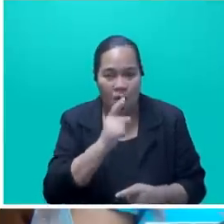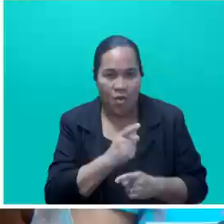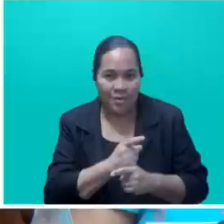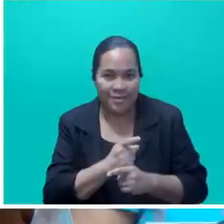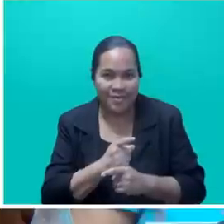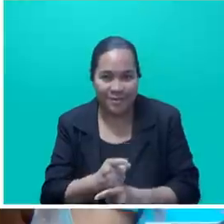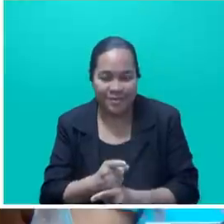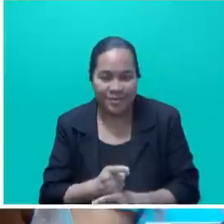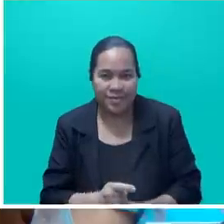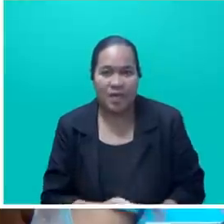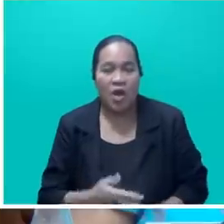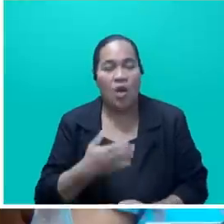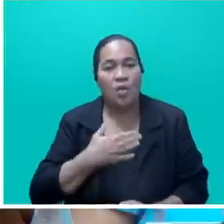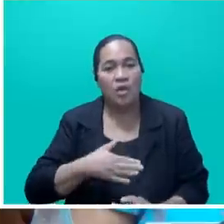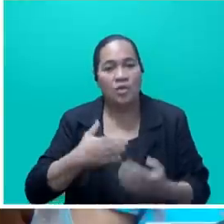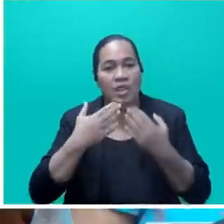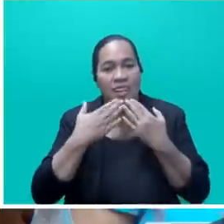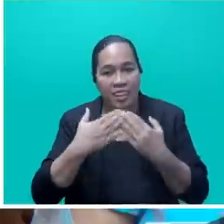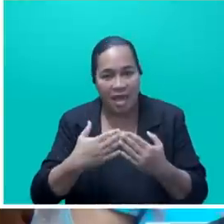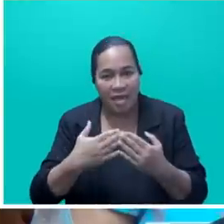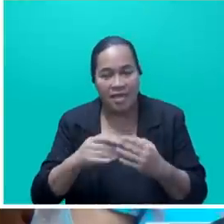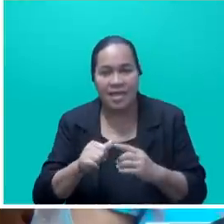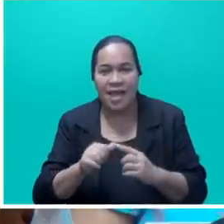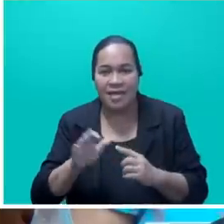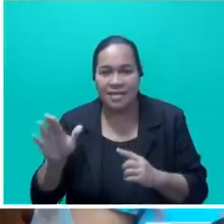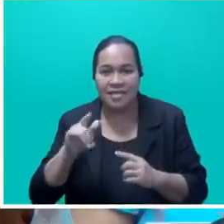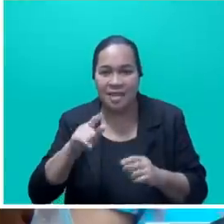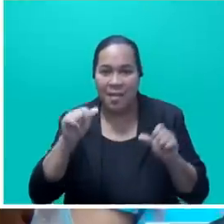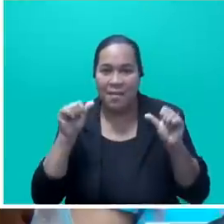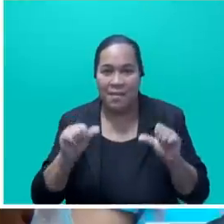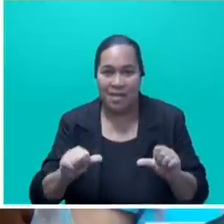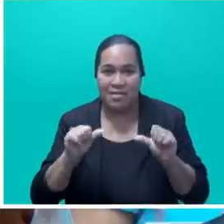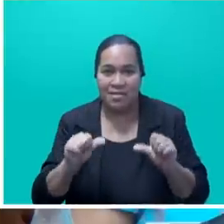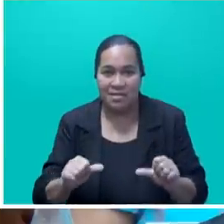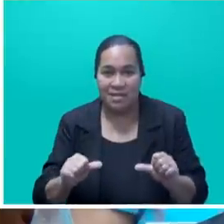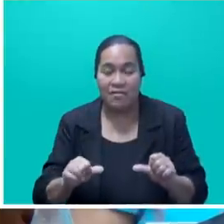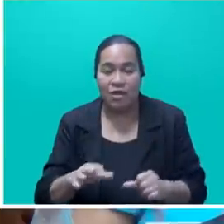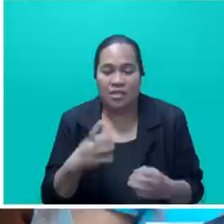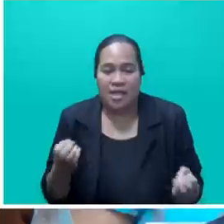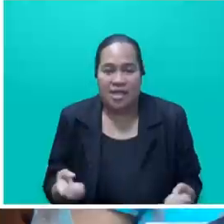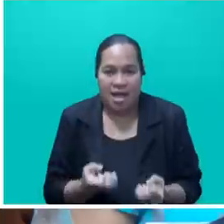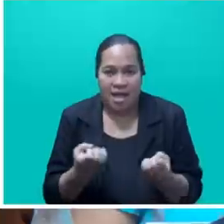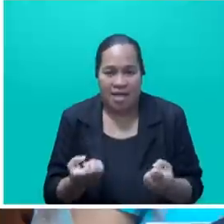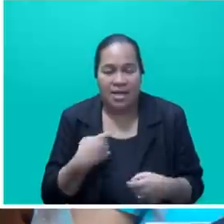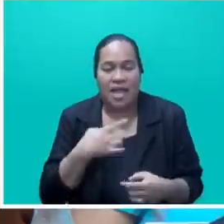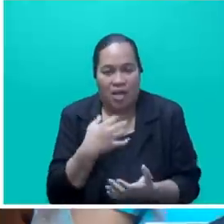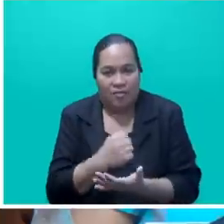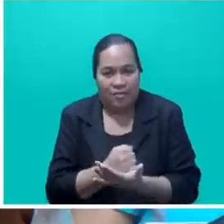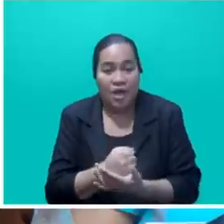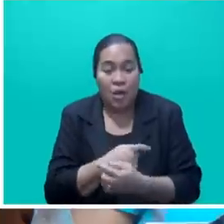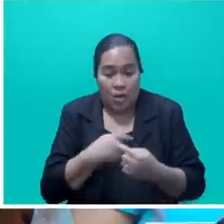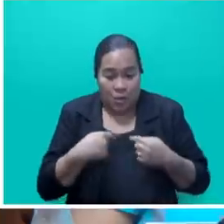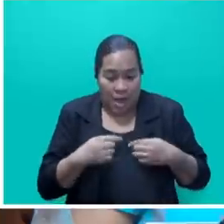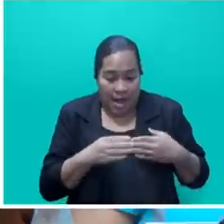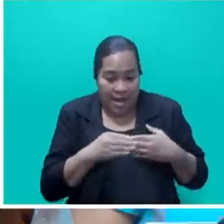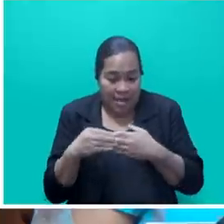I would like to thank His Excellency for his words of encouragement and reassurance as we, the leaders and people